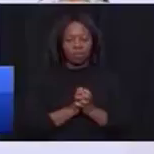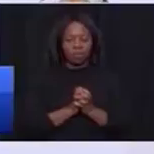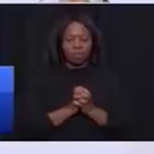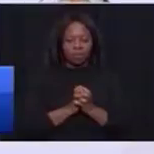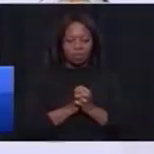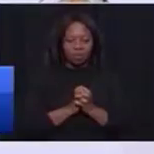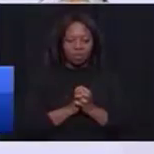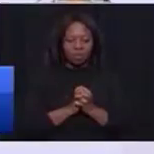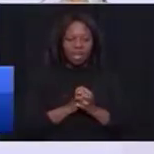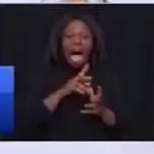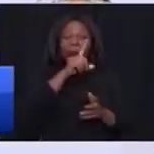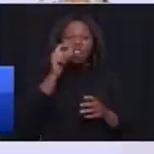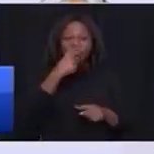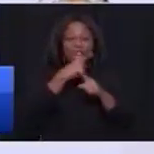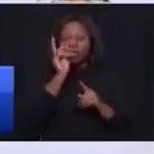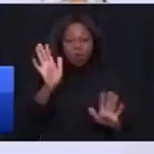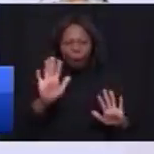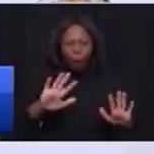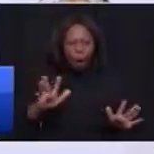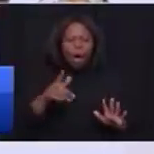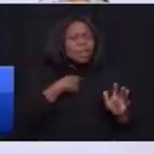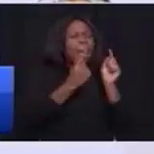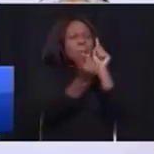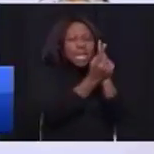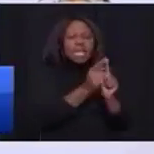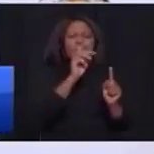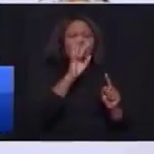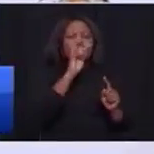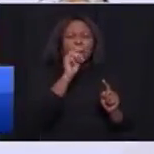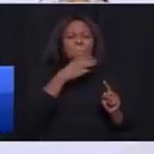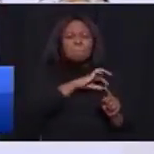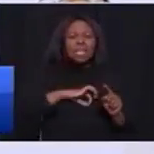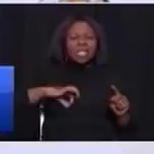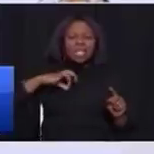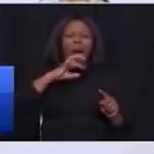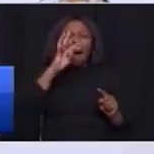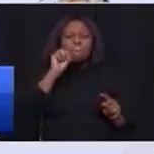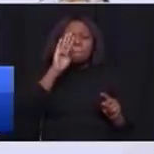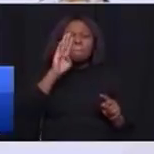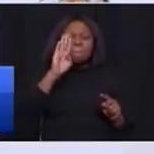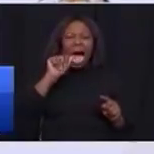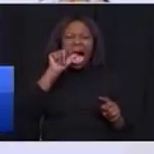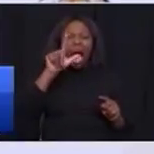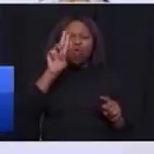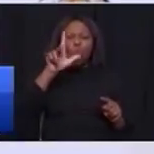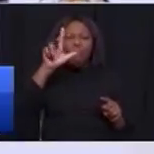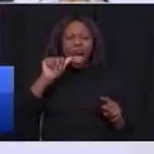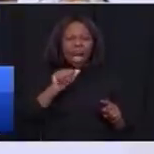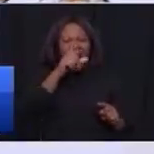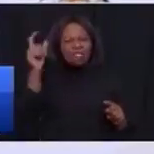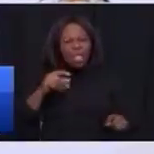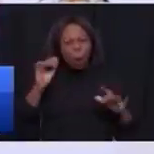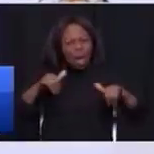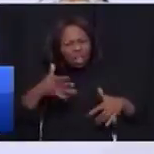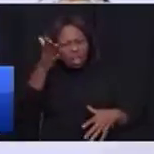not hundred days I'm meeting with minister Mbalula today you are waiting for hundred days I'm meeting